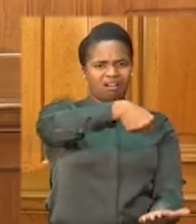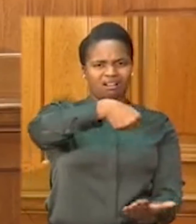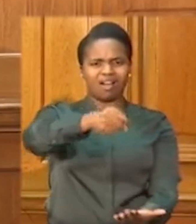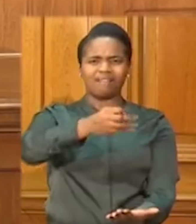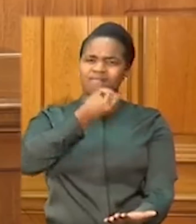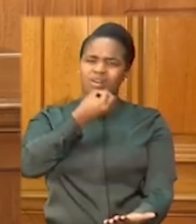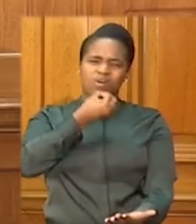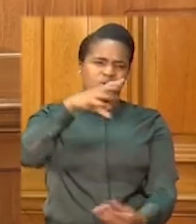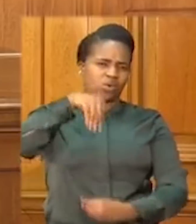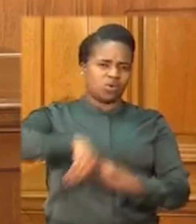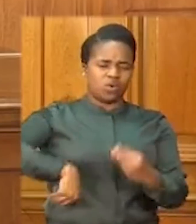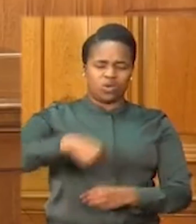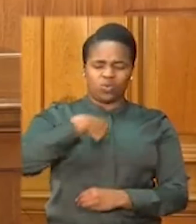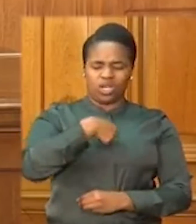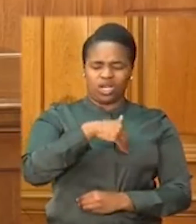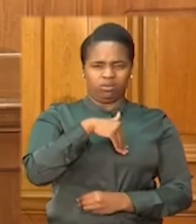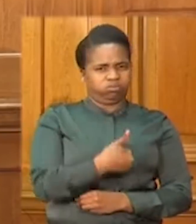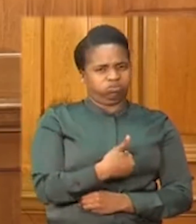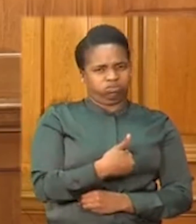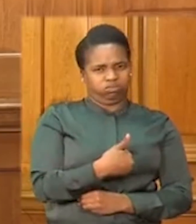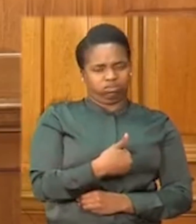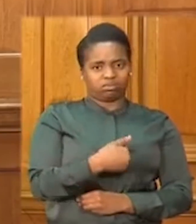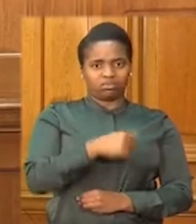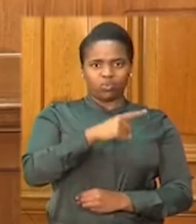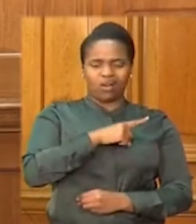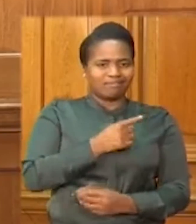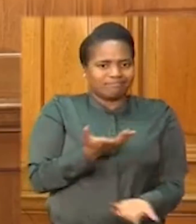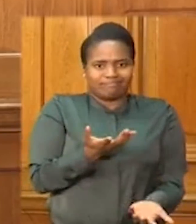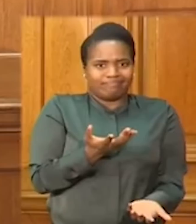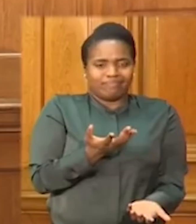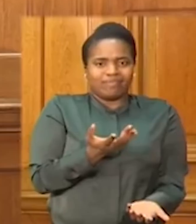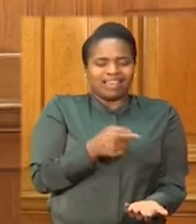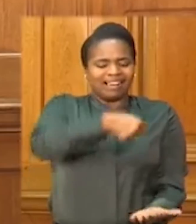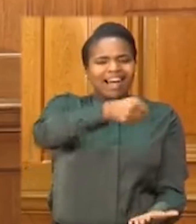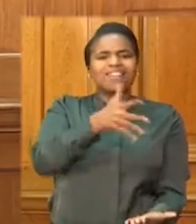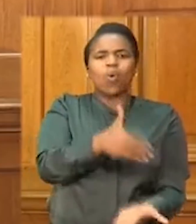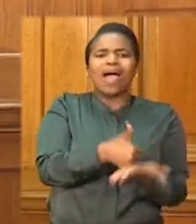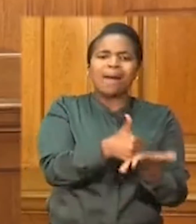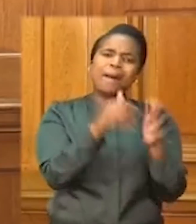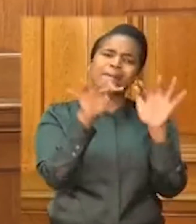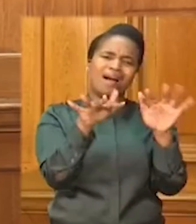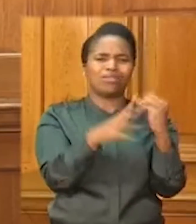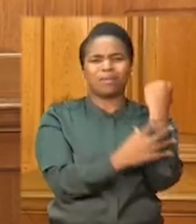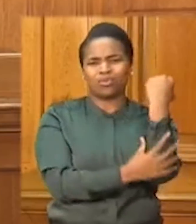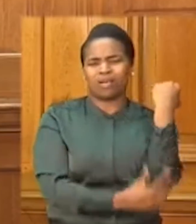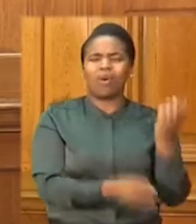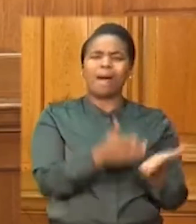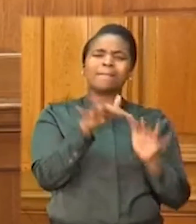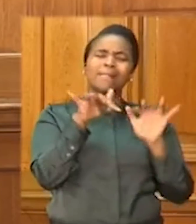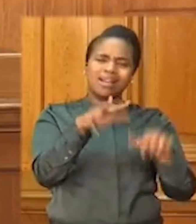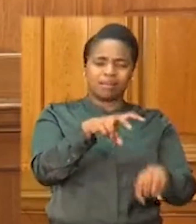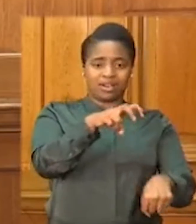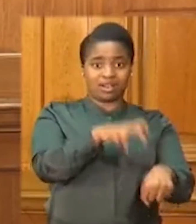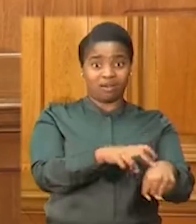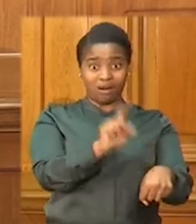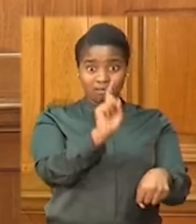food and other assistance for corrupt ends. We will not hesitate to ensure that those